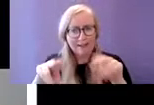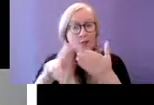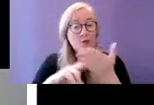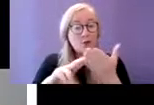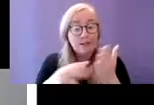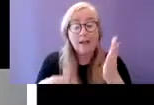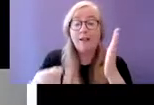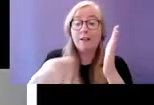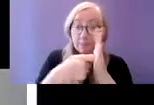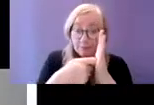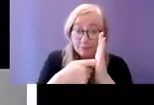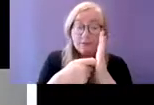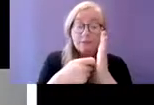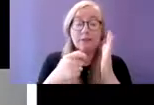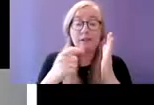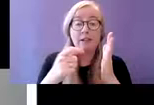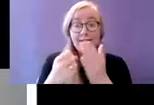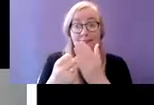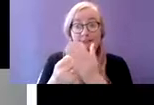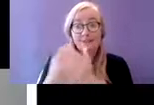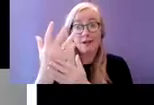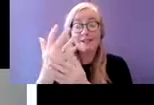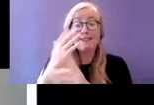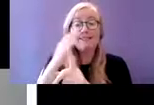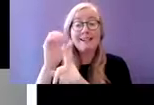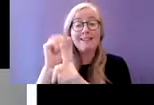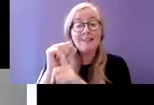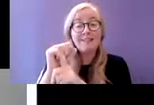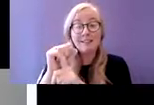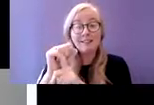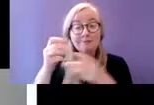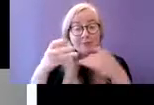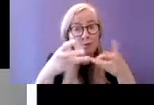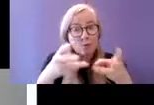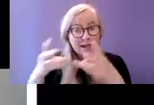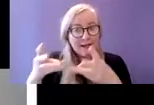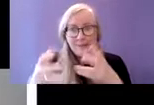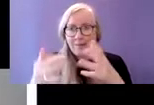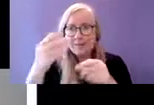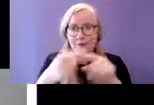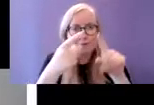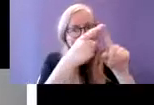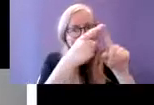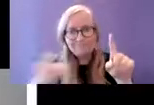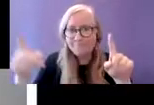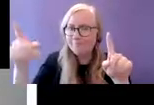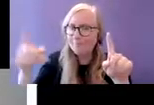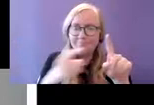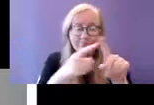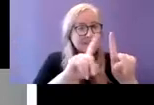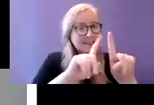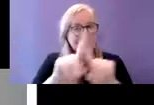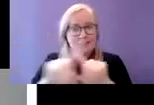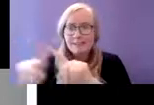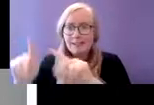diagnostic tools to suit varying autism populations and those as comorbidities because one size doesn't fit at